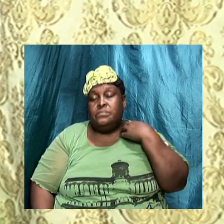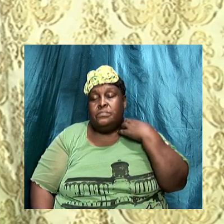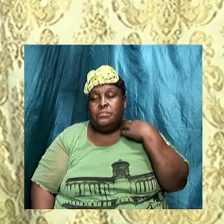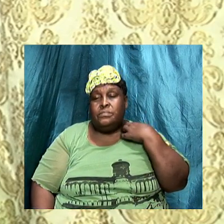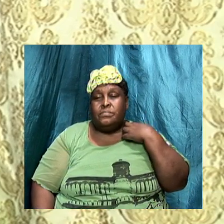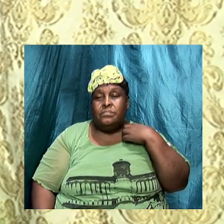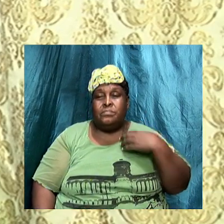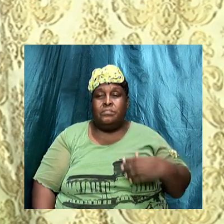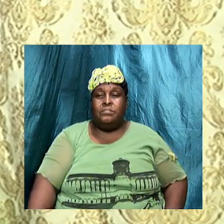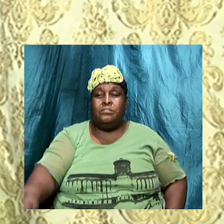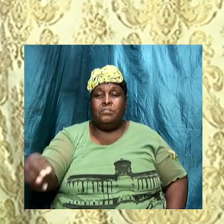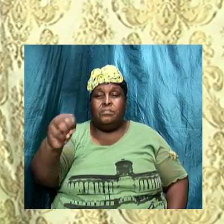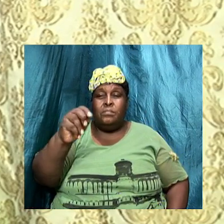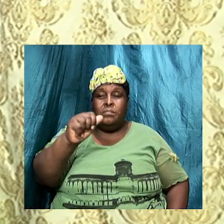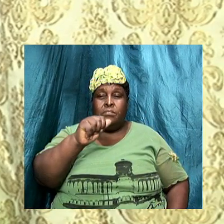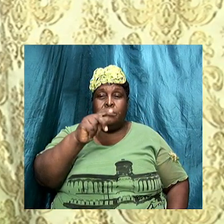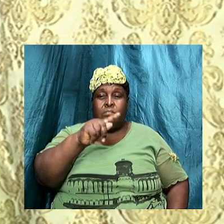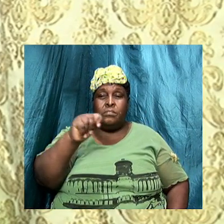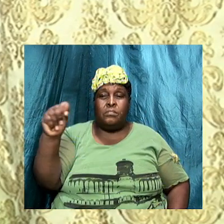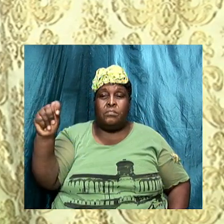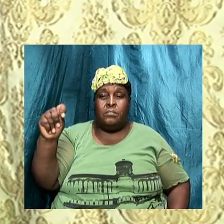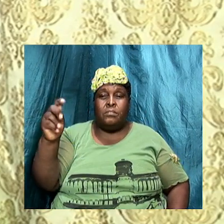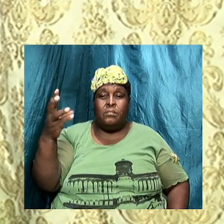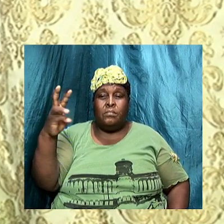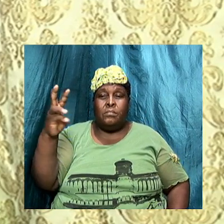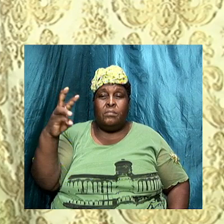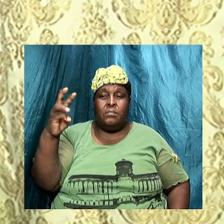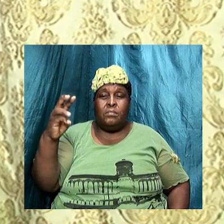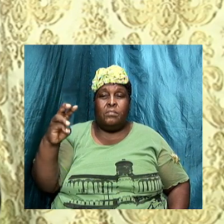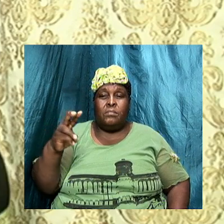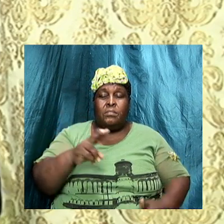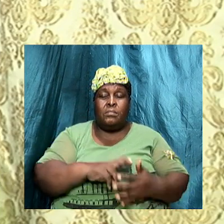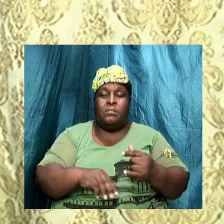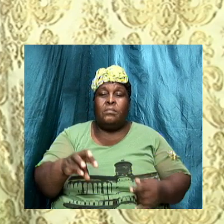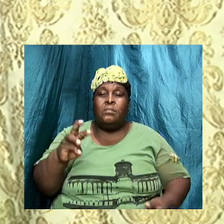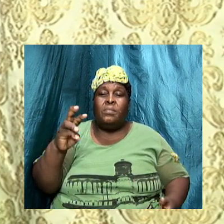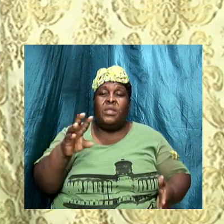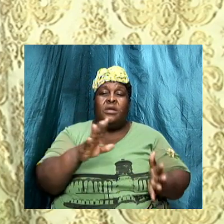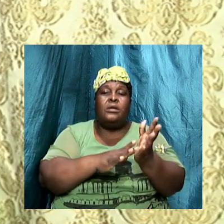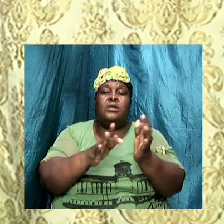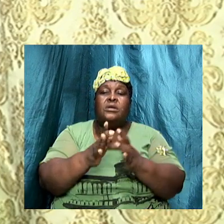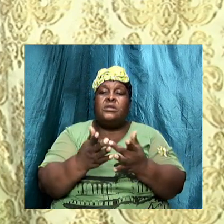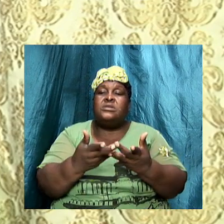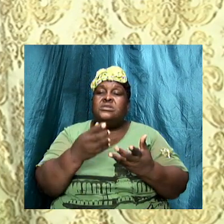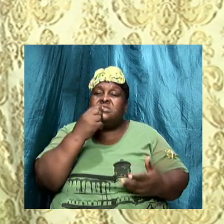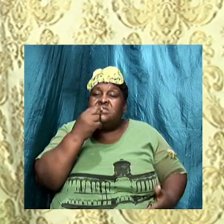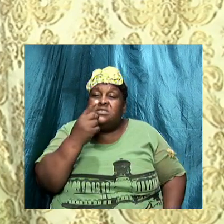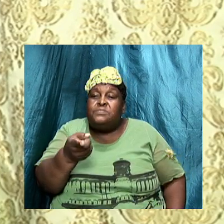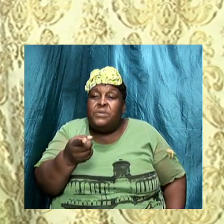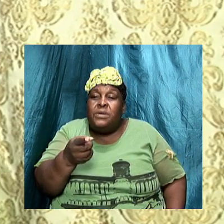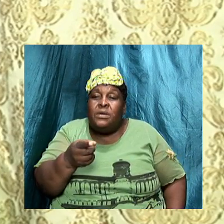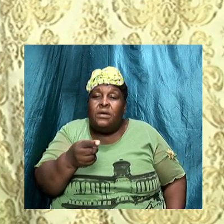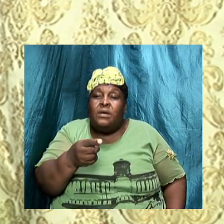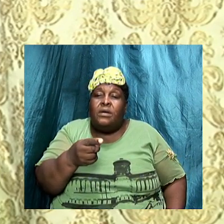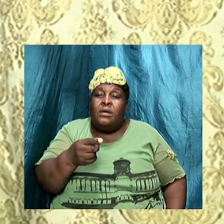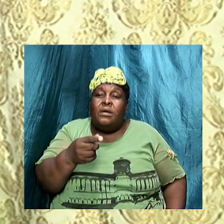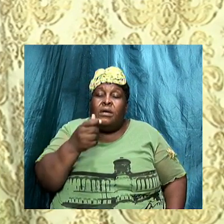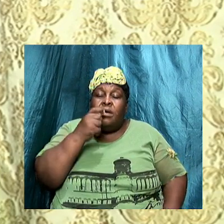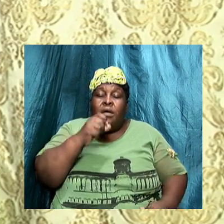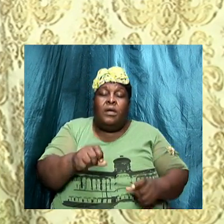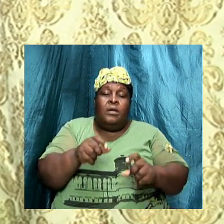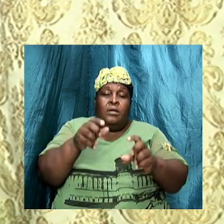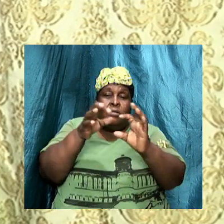Matthew 16 verse 6 so Jesus spoke of the living